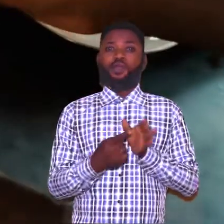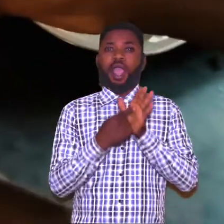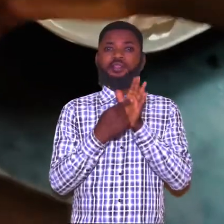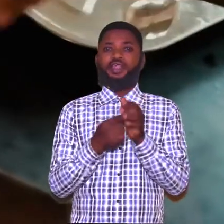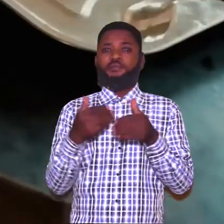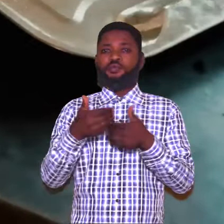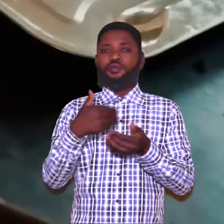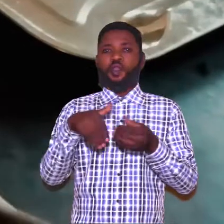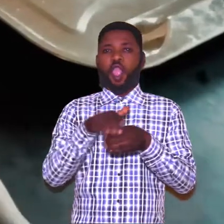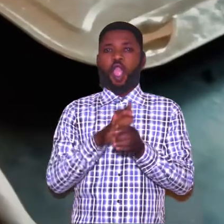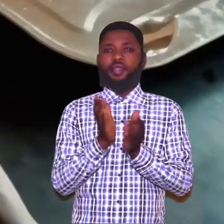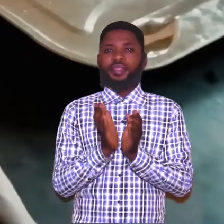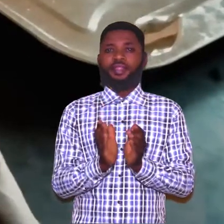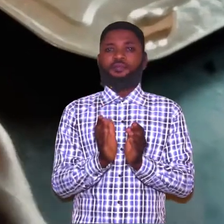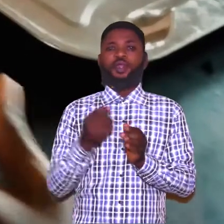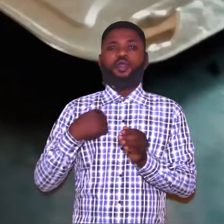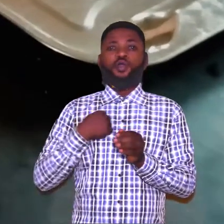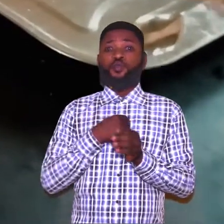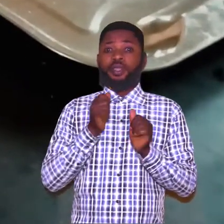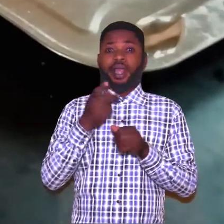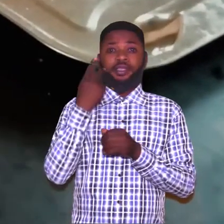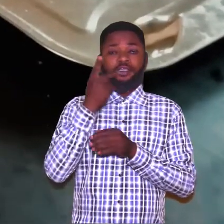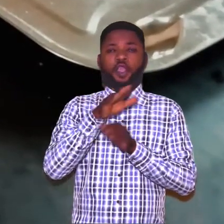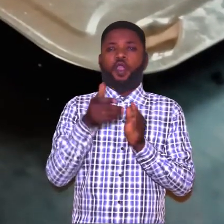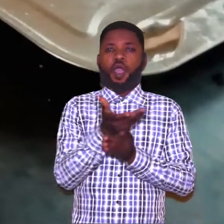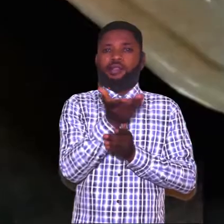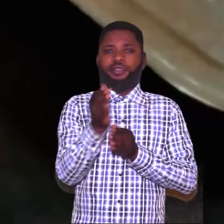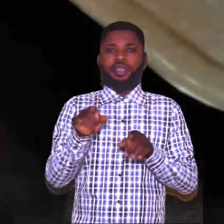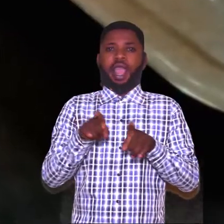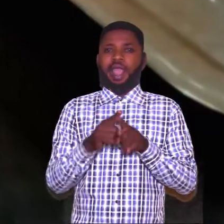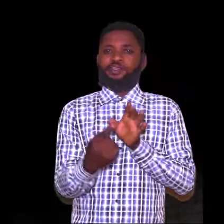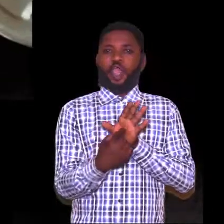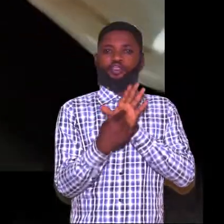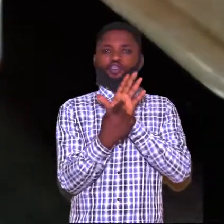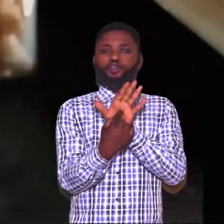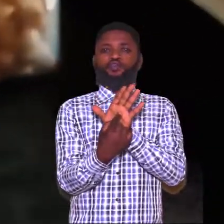container so can see all this as shown